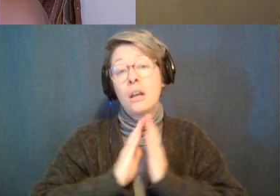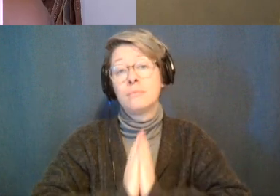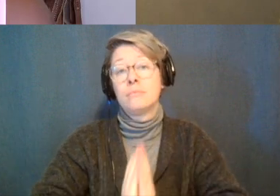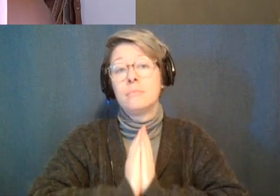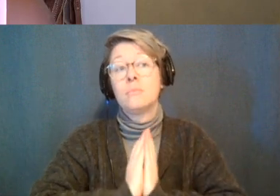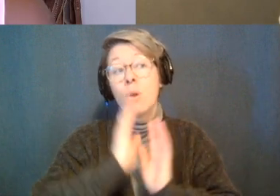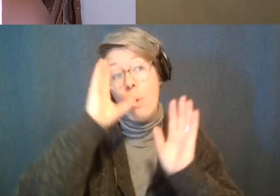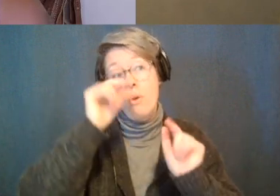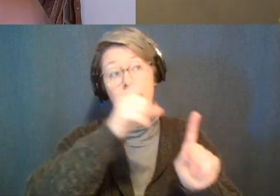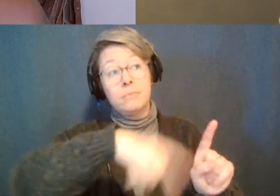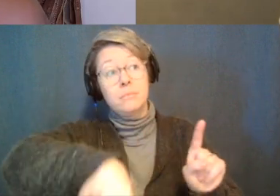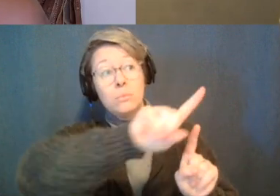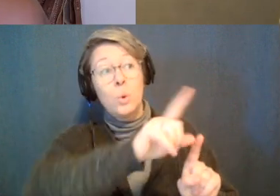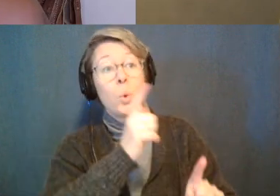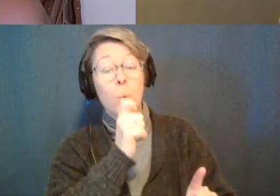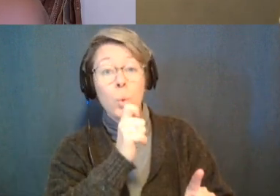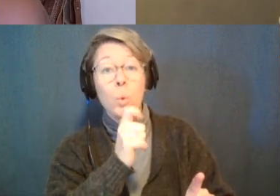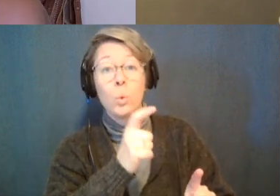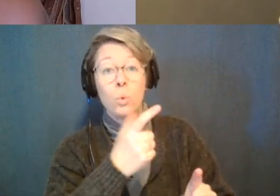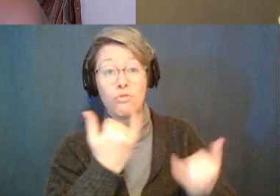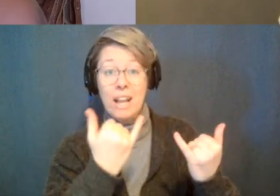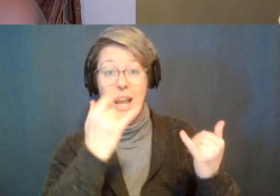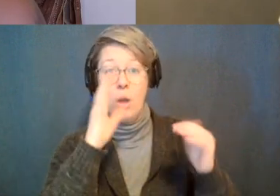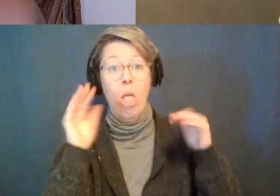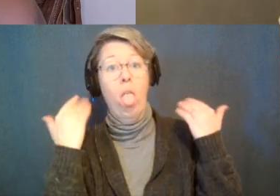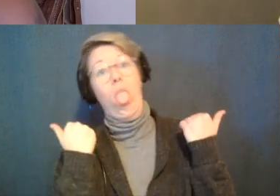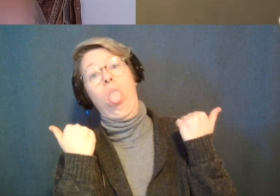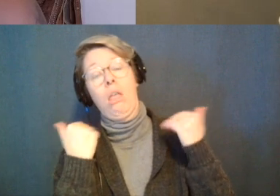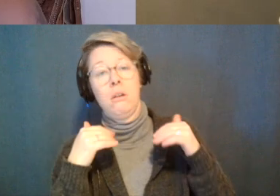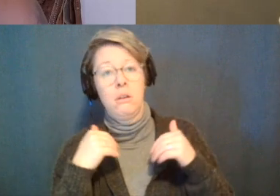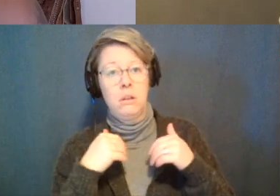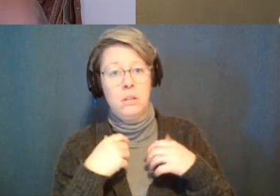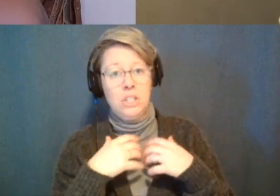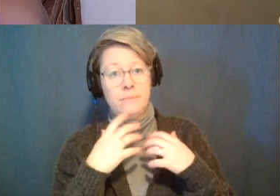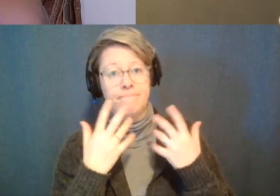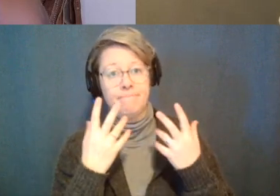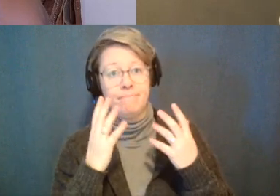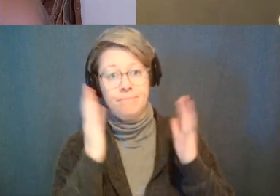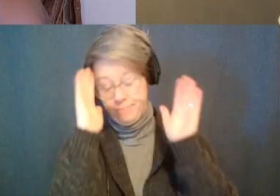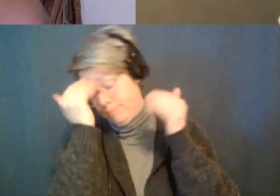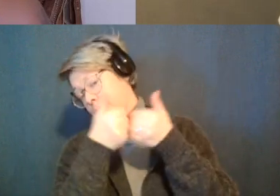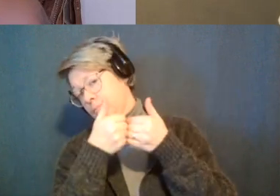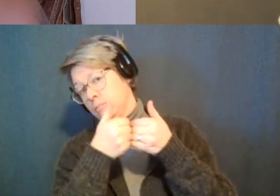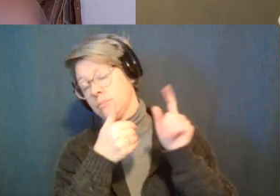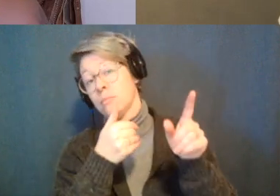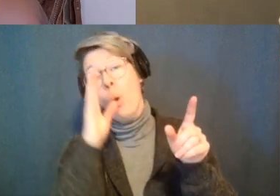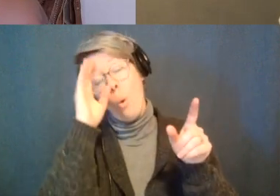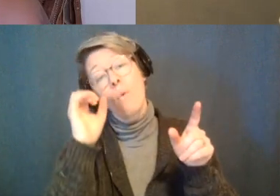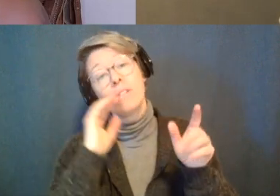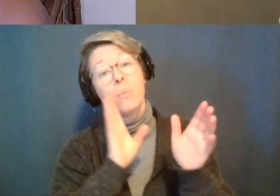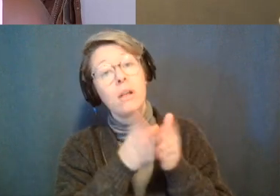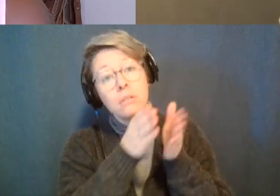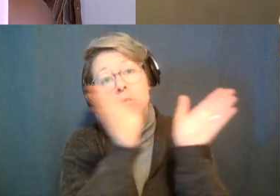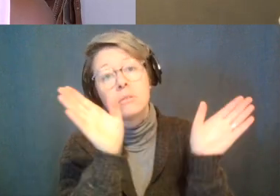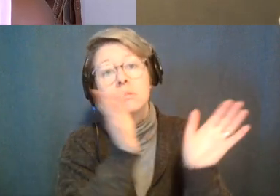there in this life and if they don't they're not meant to and it's okay but it's like on your journey of getting there it's you're not going to be able to